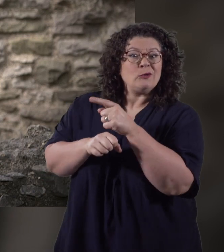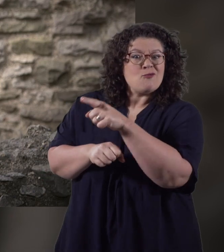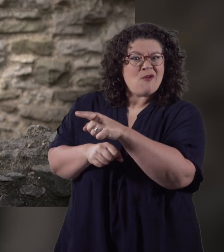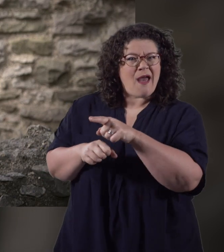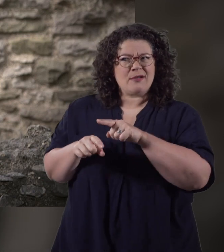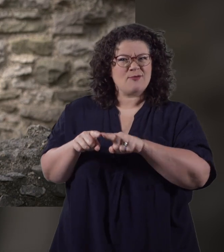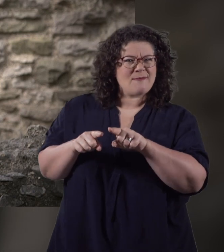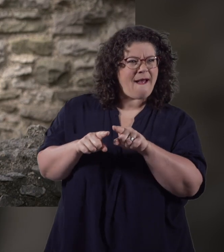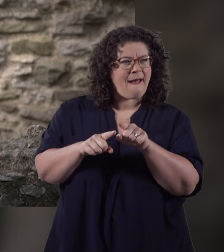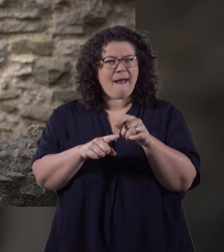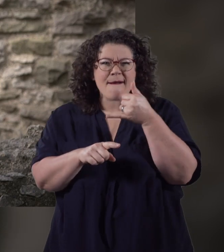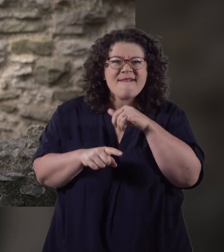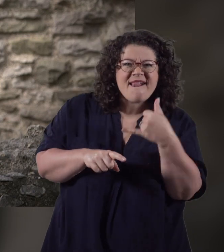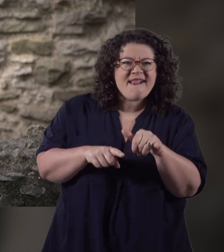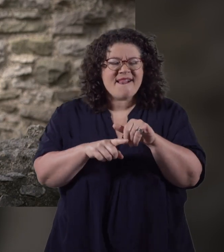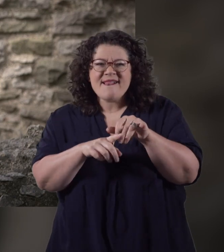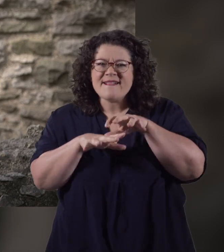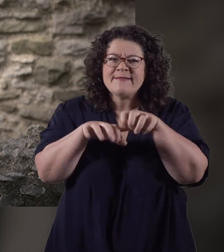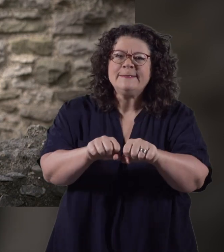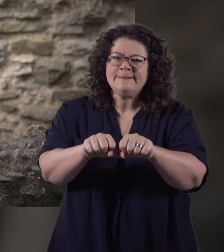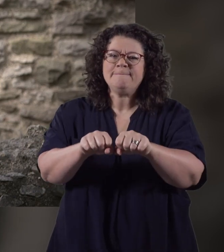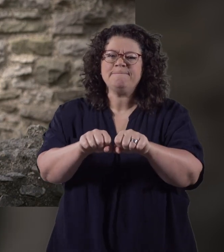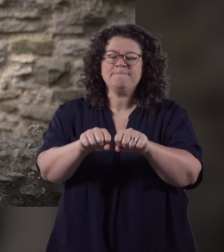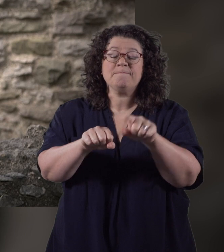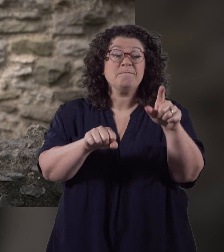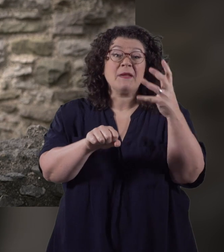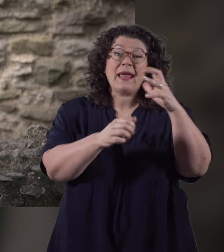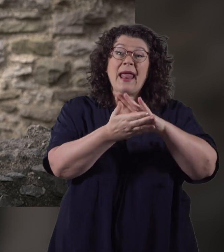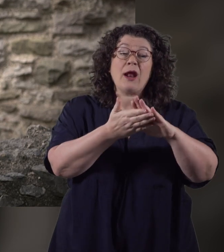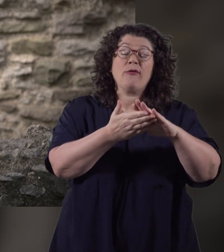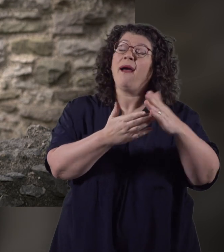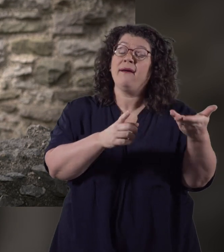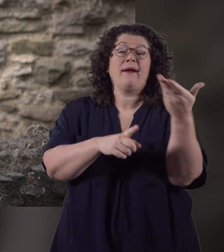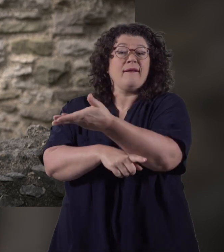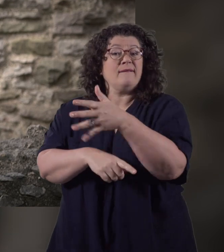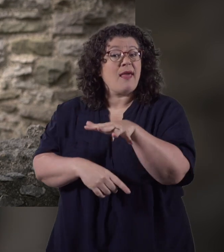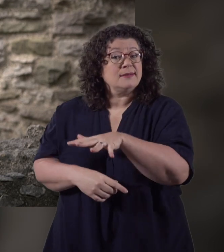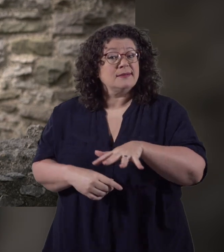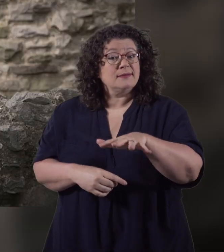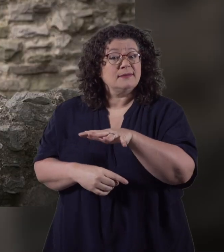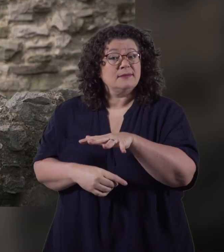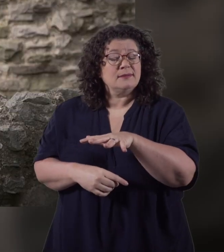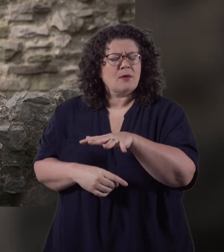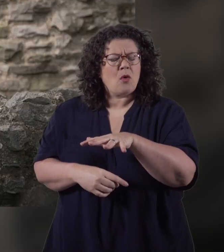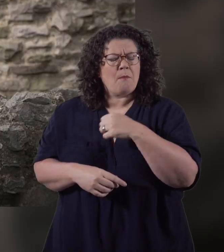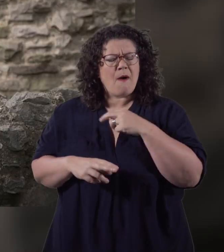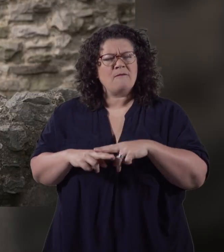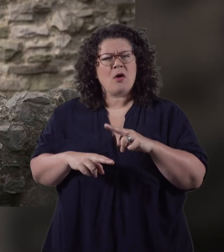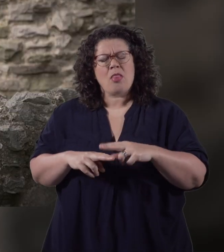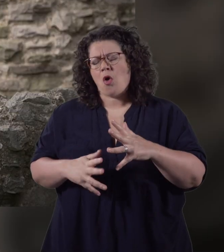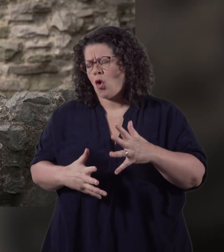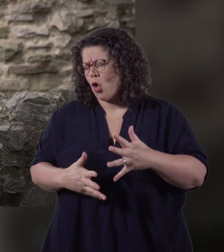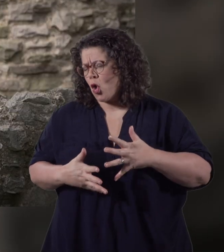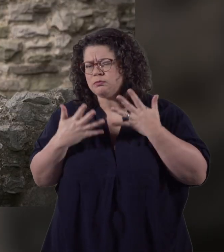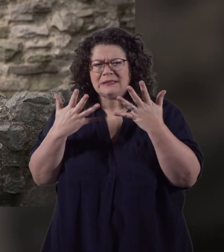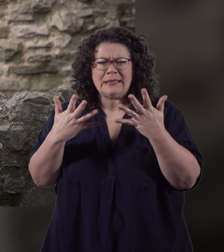spotted his chance and pounced. And King Henry let him. This upset my